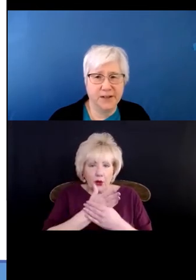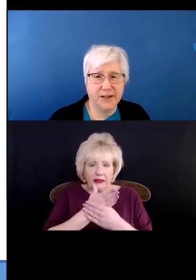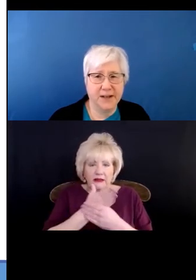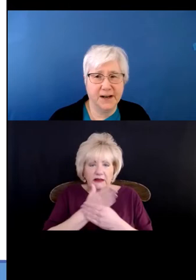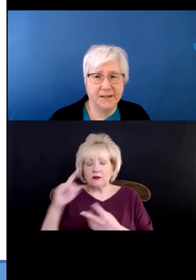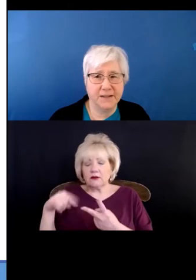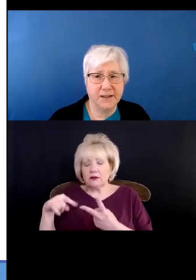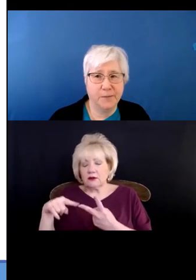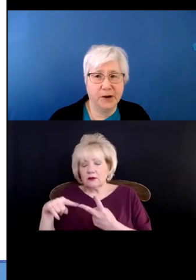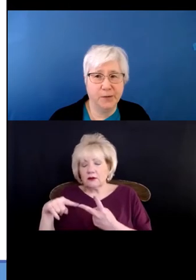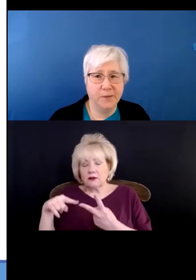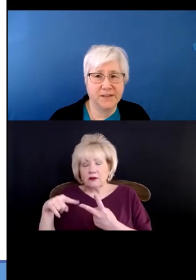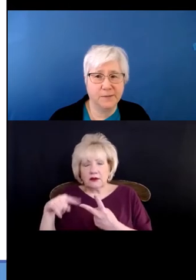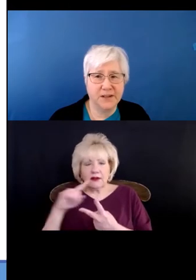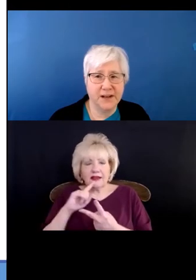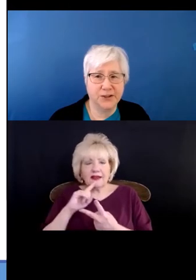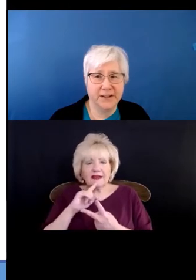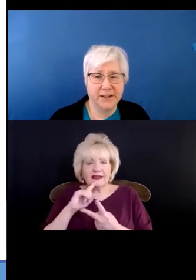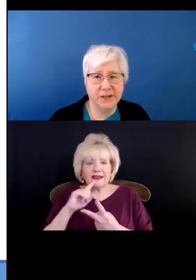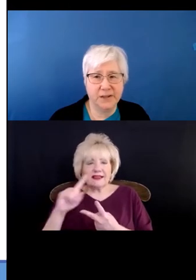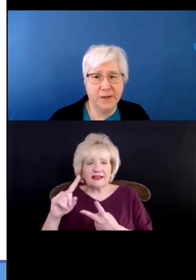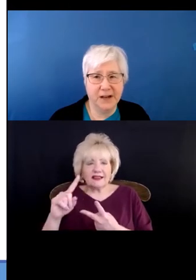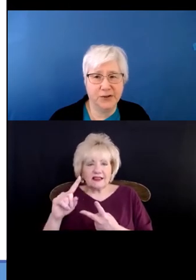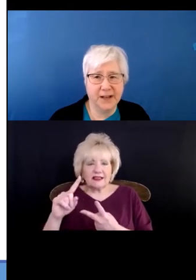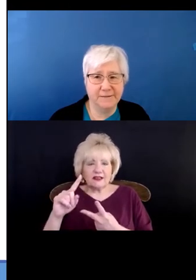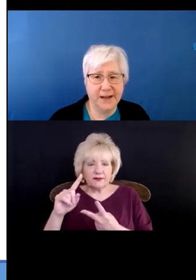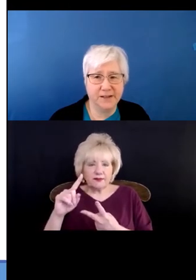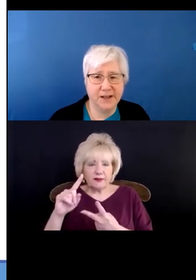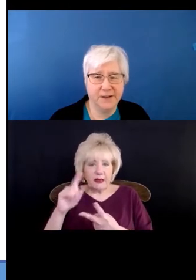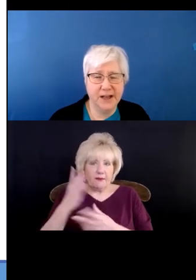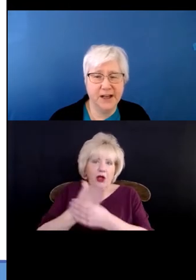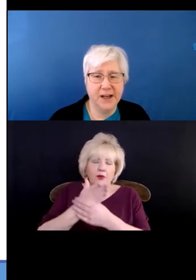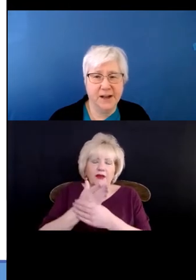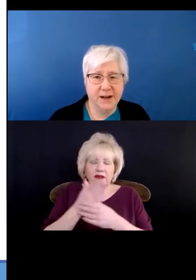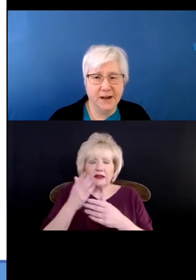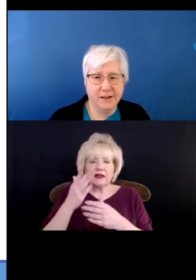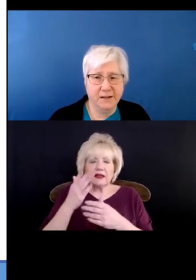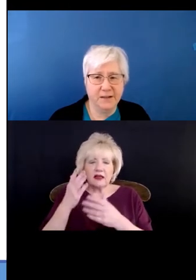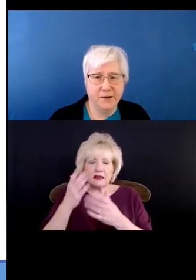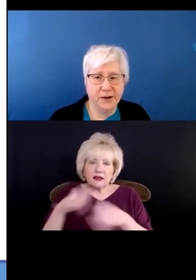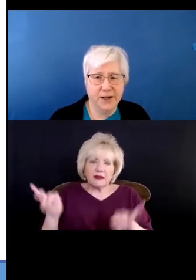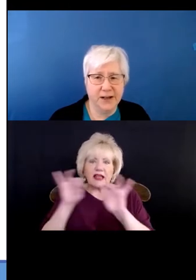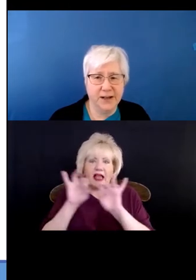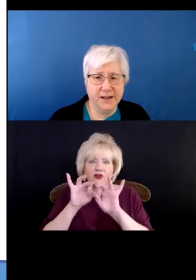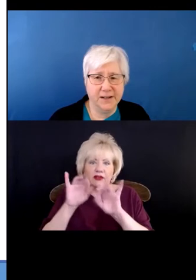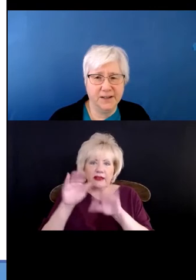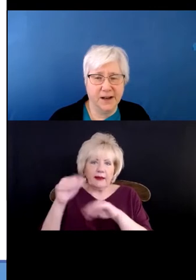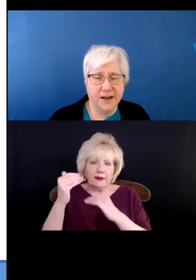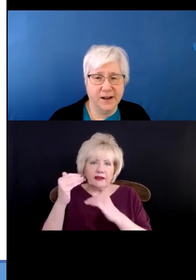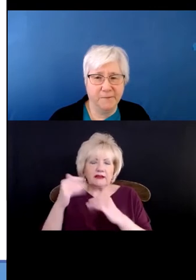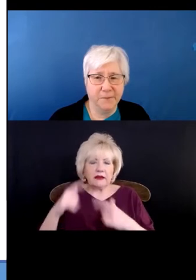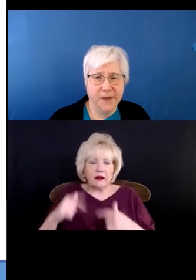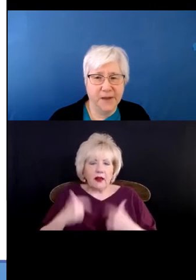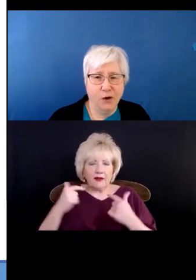the person's impairment substantially limits a major life activity. And the third is